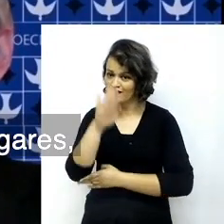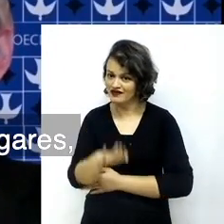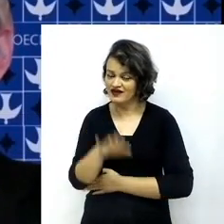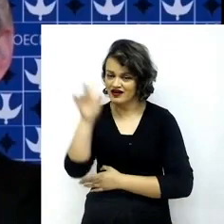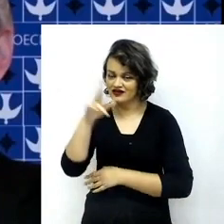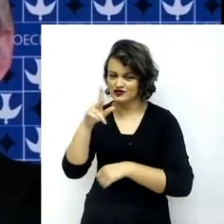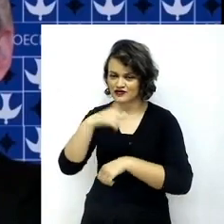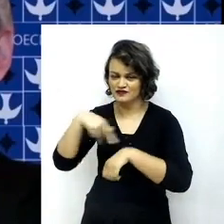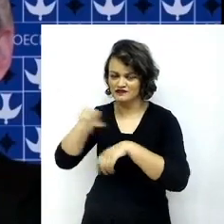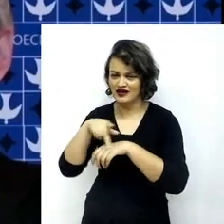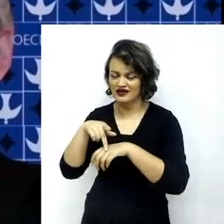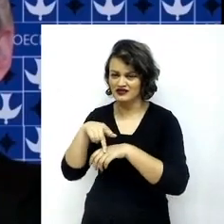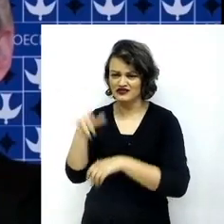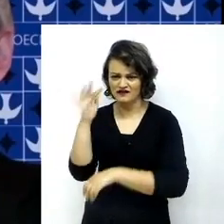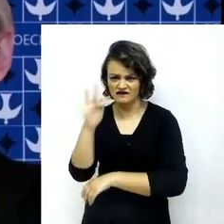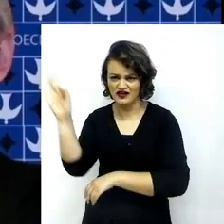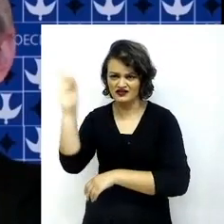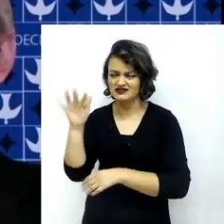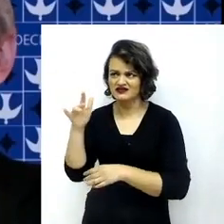ASS.